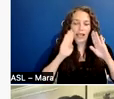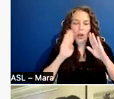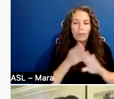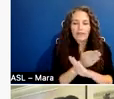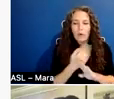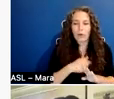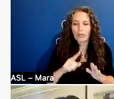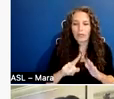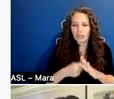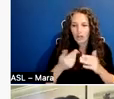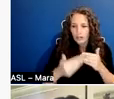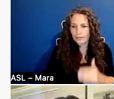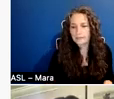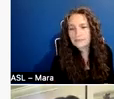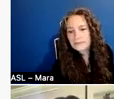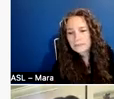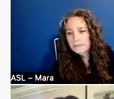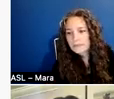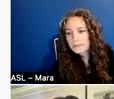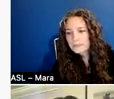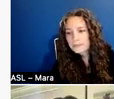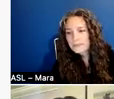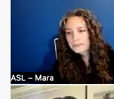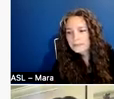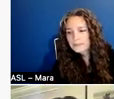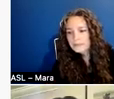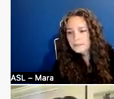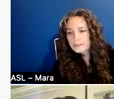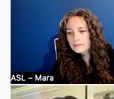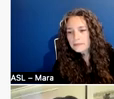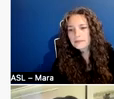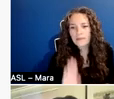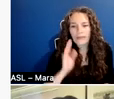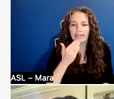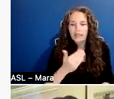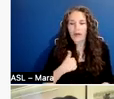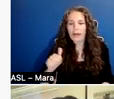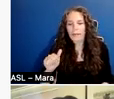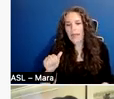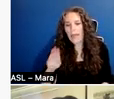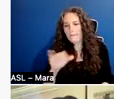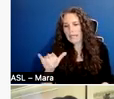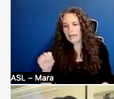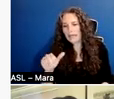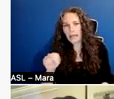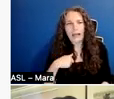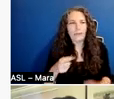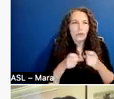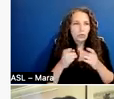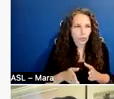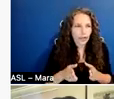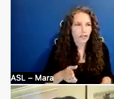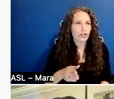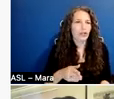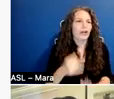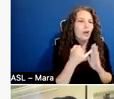seminar? Thanks so much, Gabriela. I'm Abby Sun. I'm the director of artist programs at the International Documentary